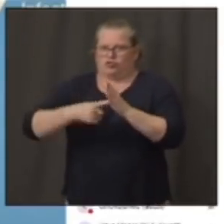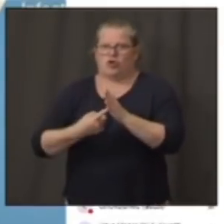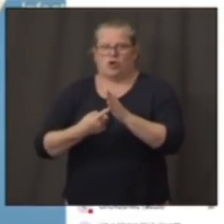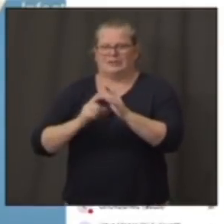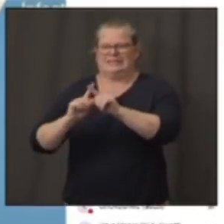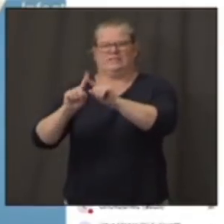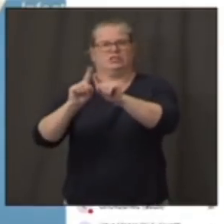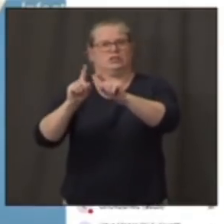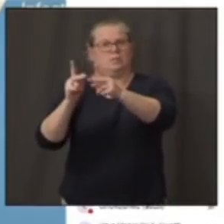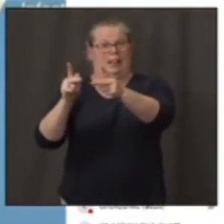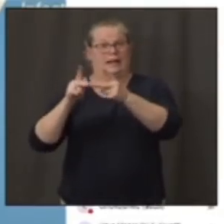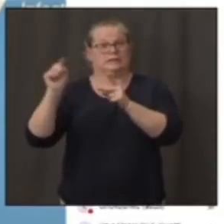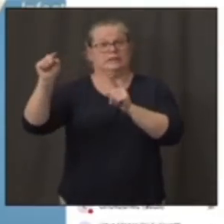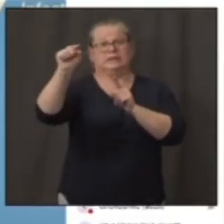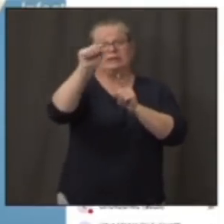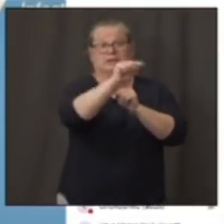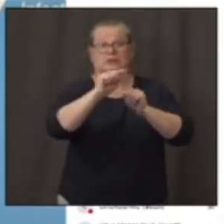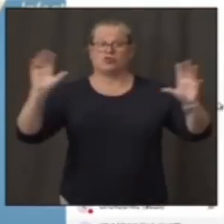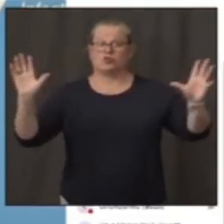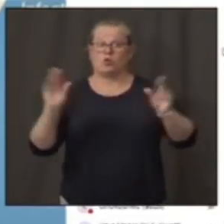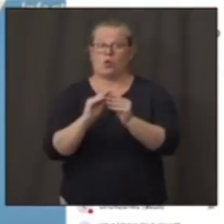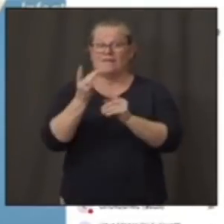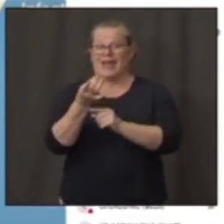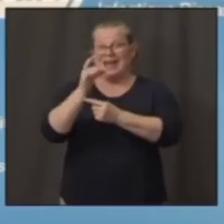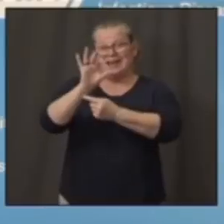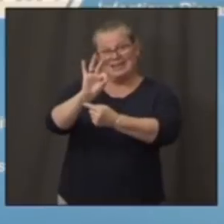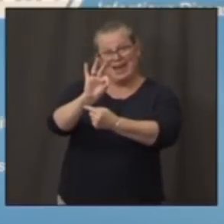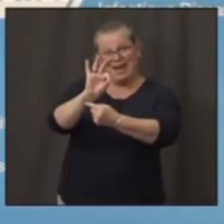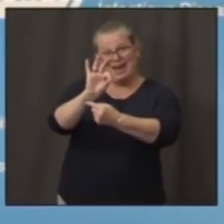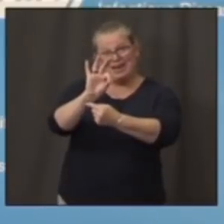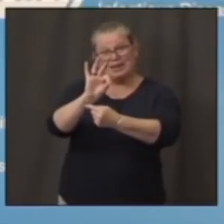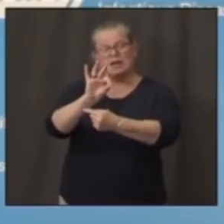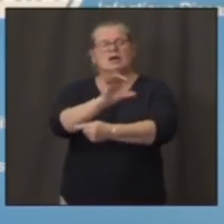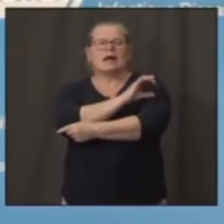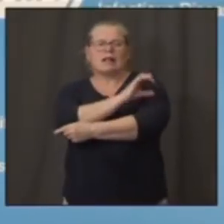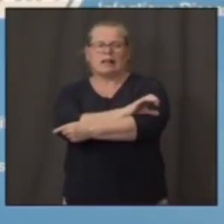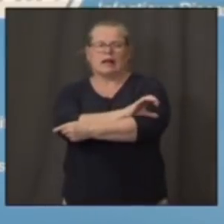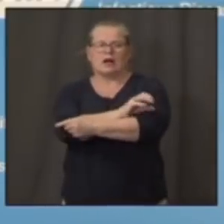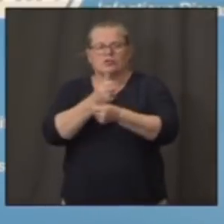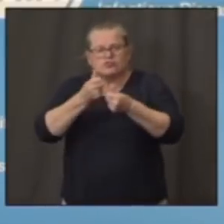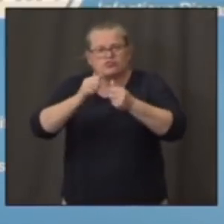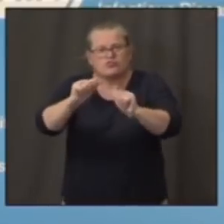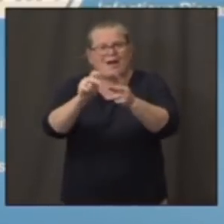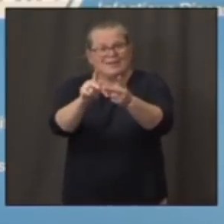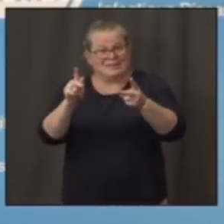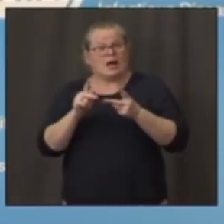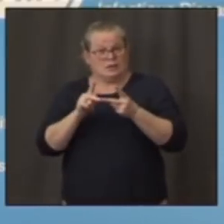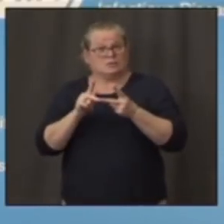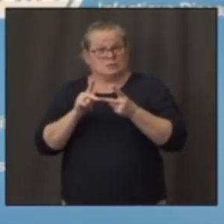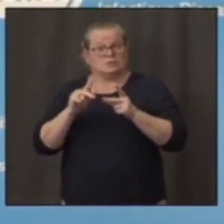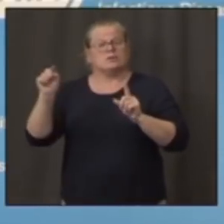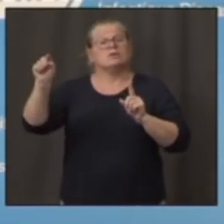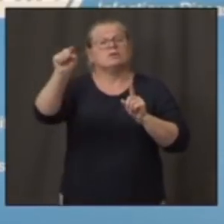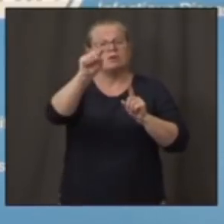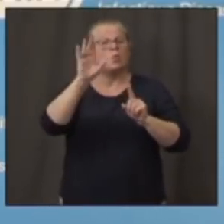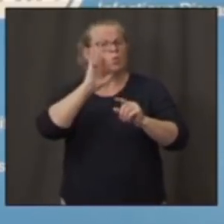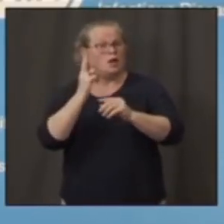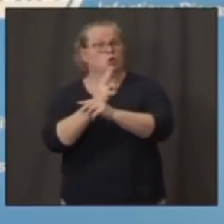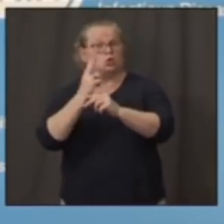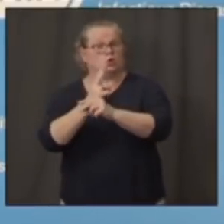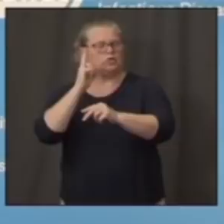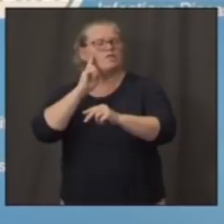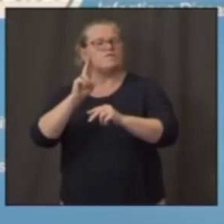clinical trial sites that will be utilized to test the vaccine. We are certain